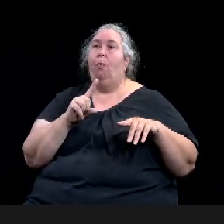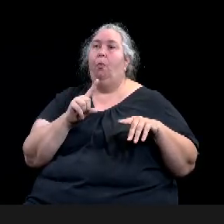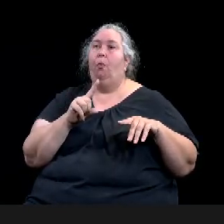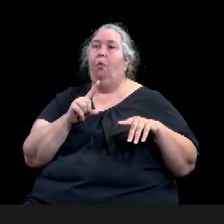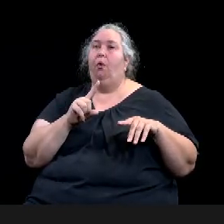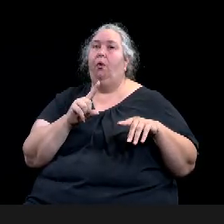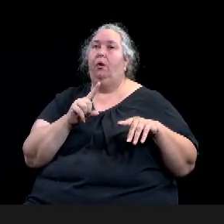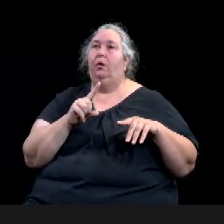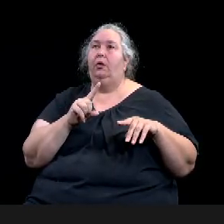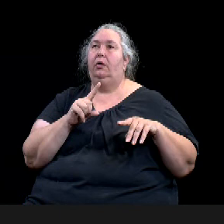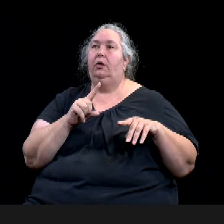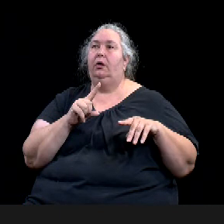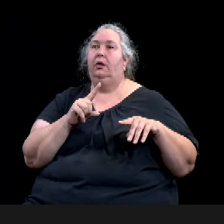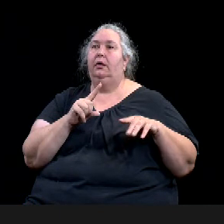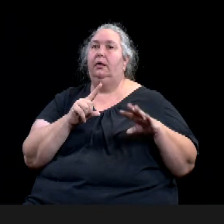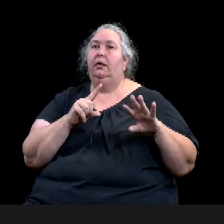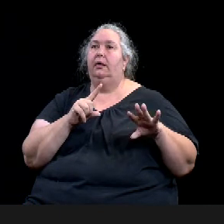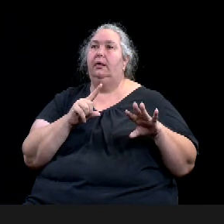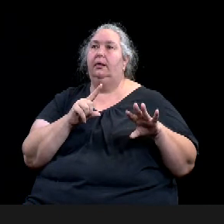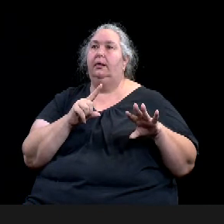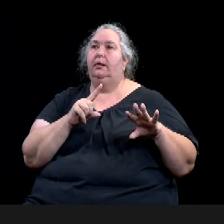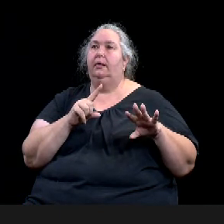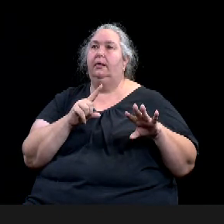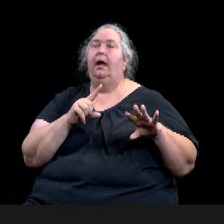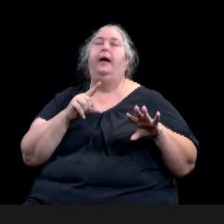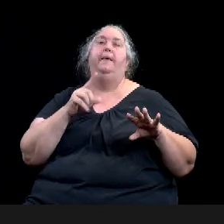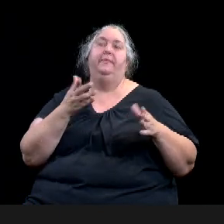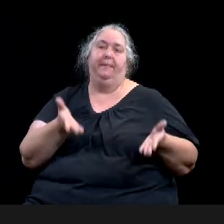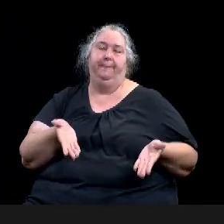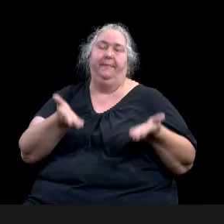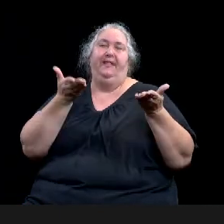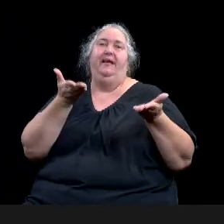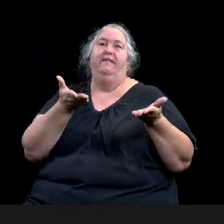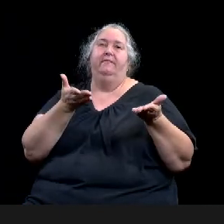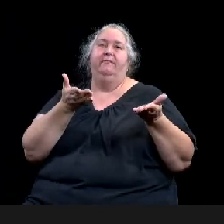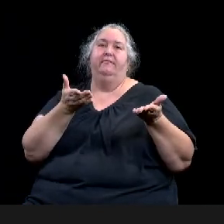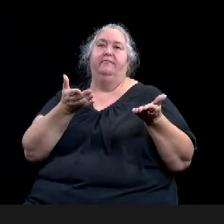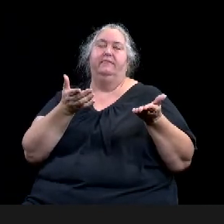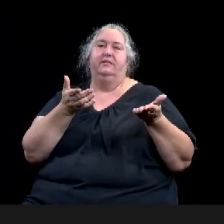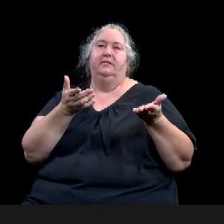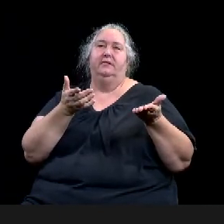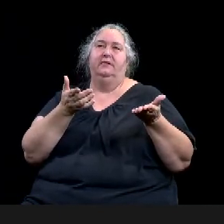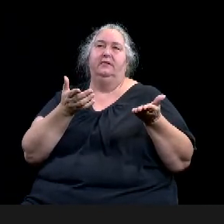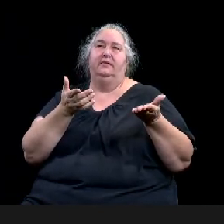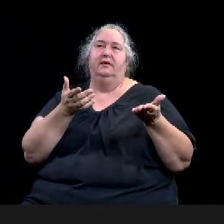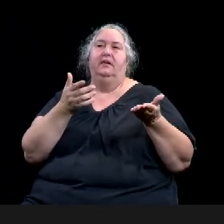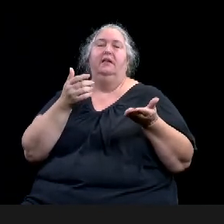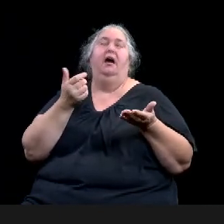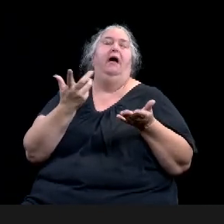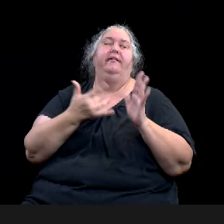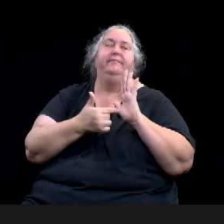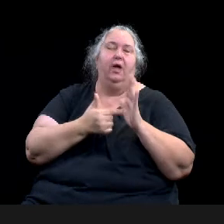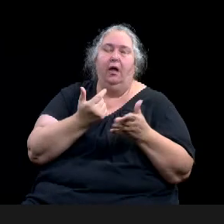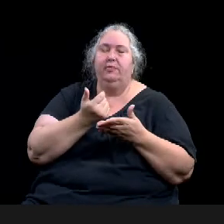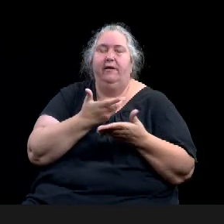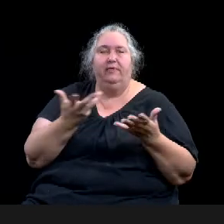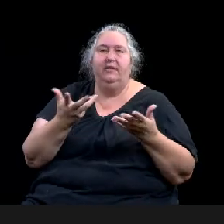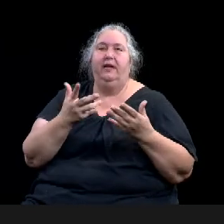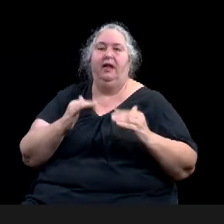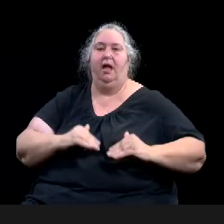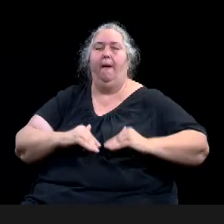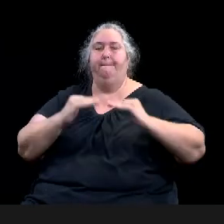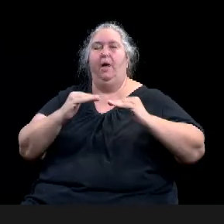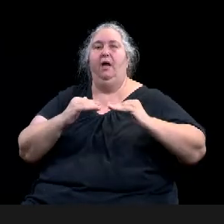uh, it would build in, but not fit out future restrooms, obviously elevators and a, and a balcony area.